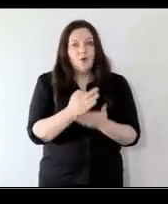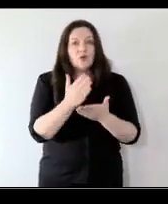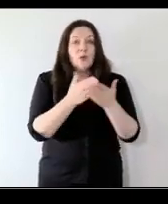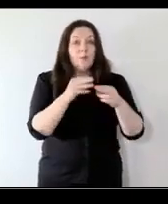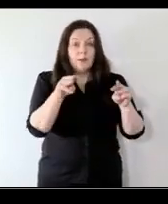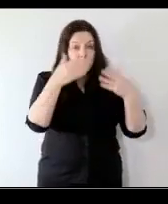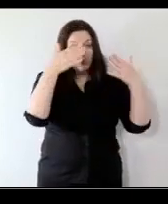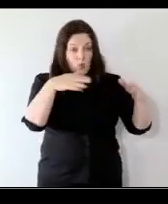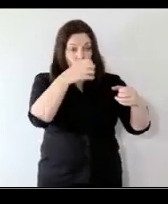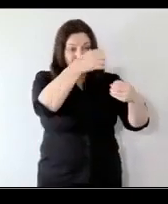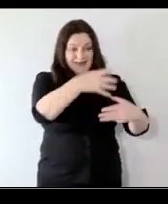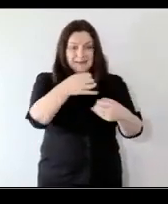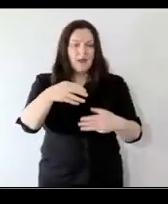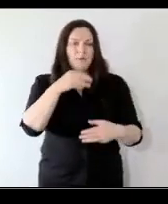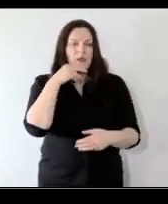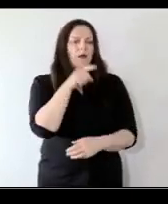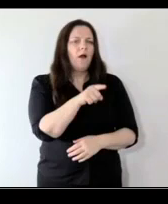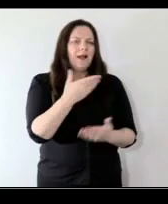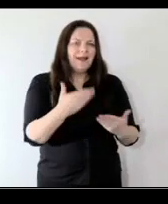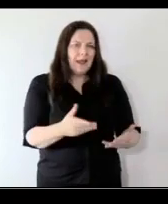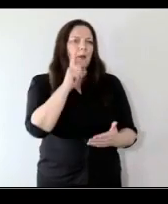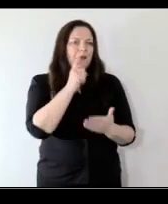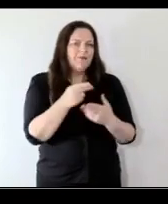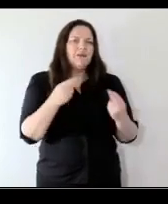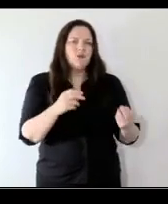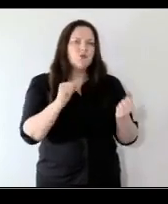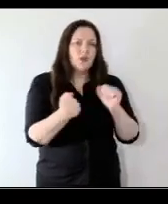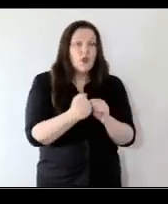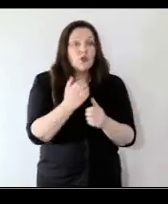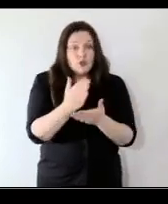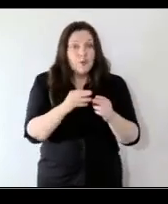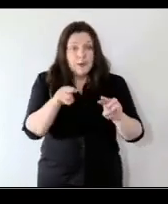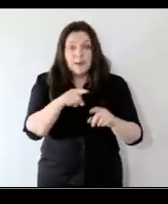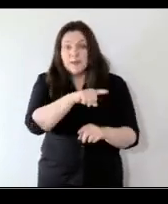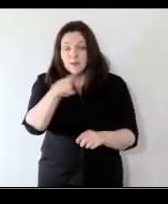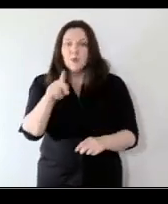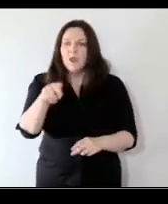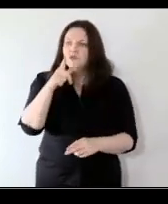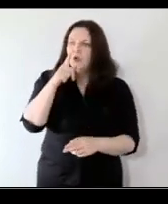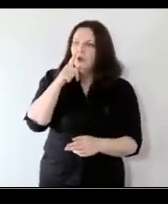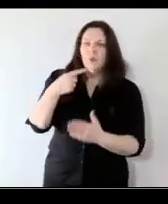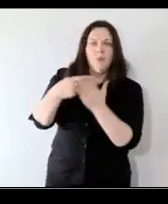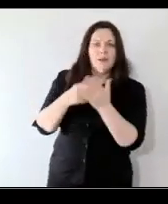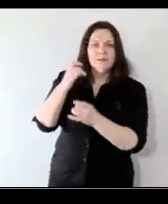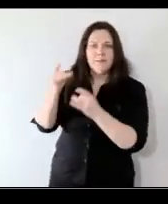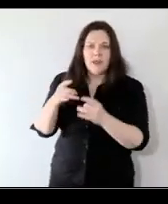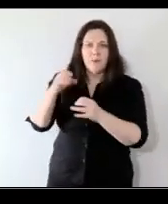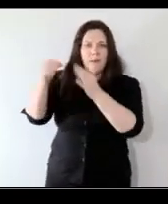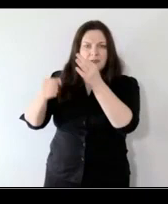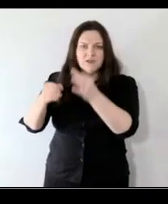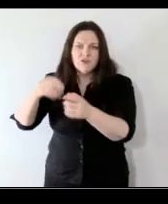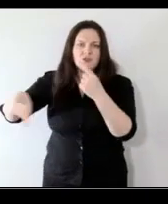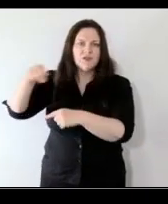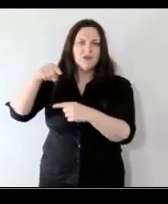data is what convinces them that something needs to change so sometimes you can talk to policy makers and politicians